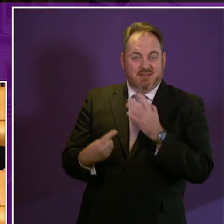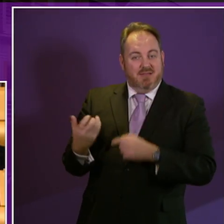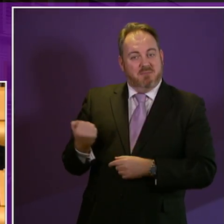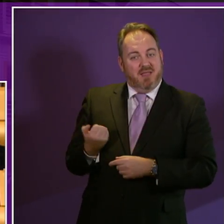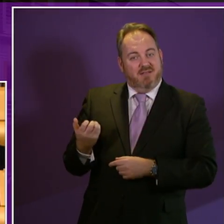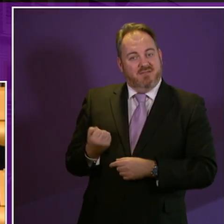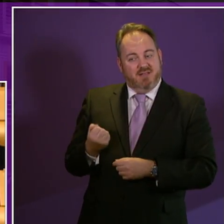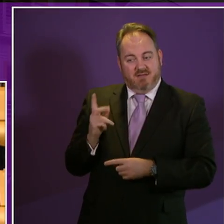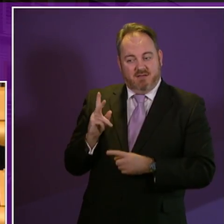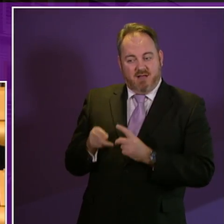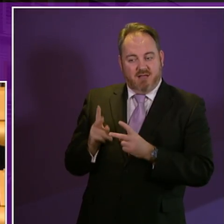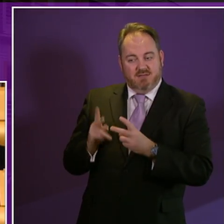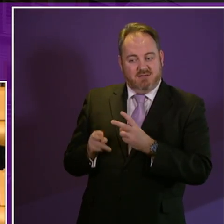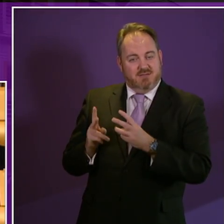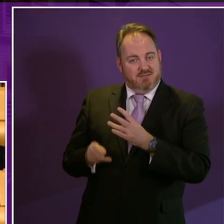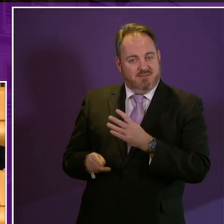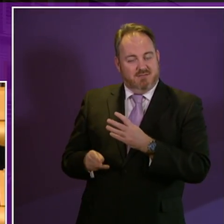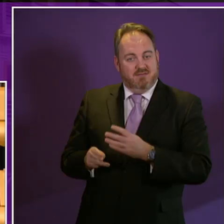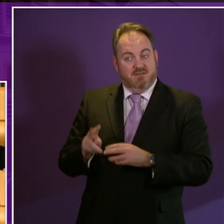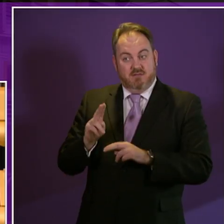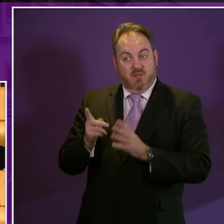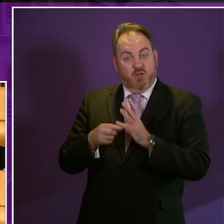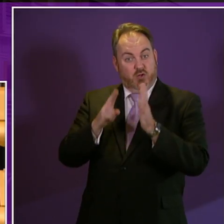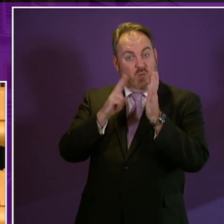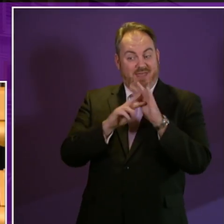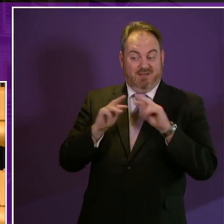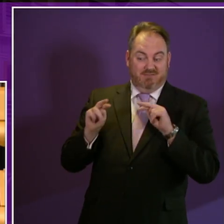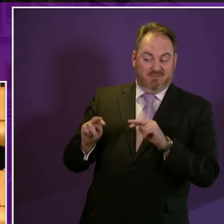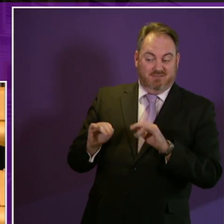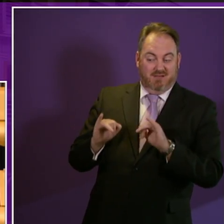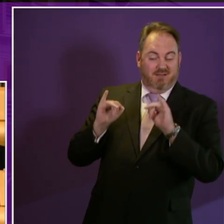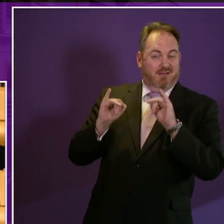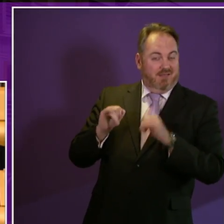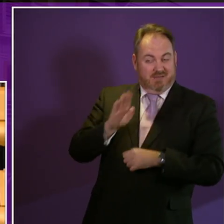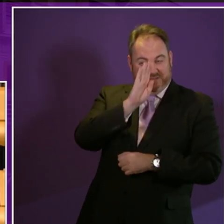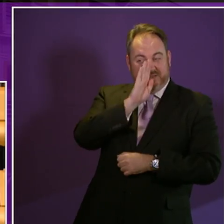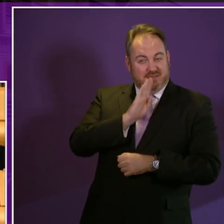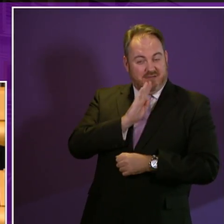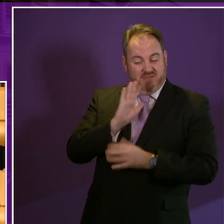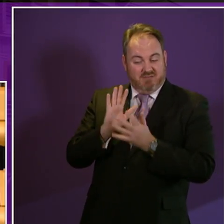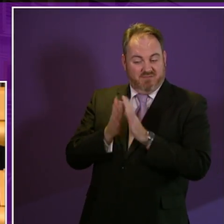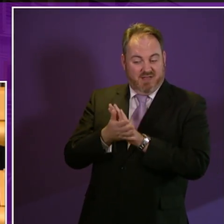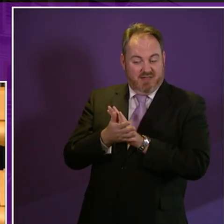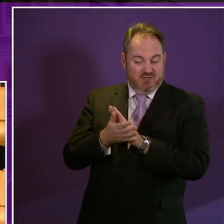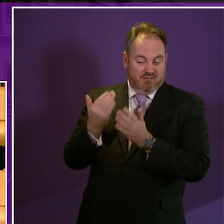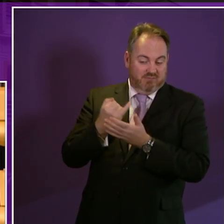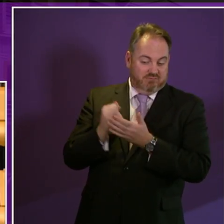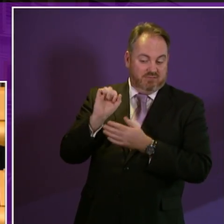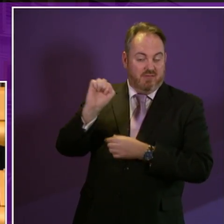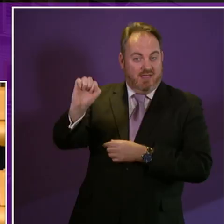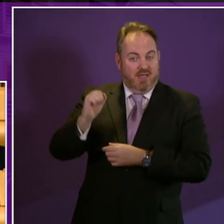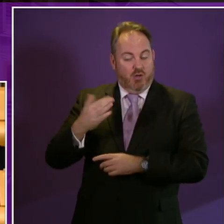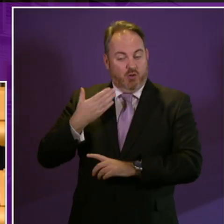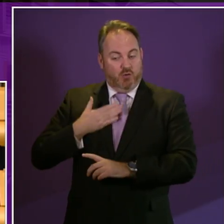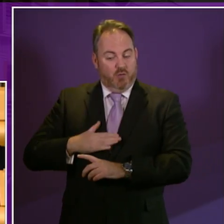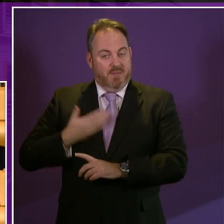the motion notes have been criticised by the United Nations as a grave and systematic violation of disabled people's human